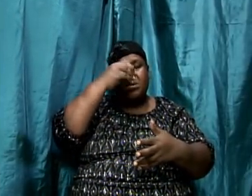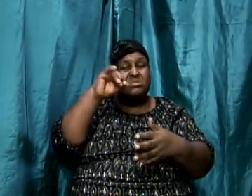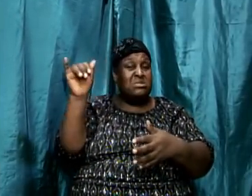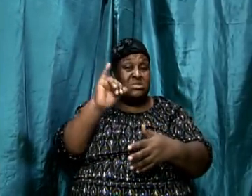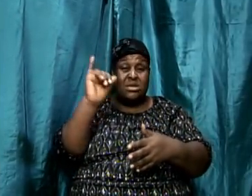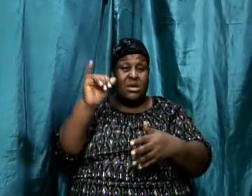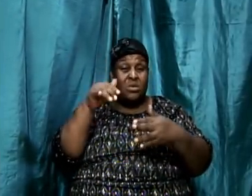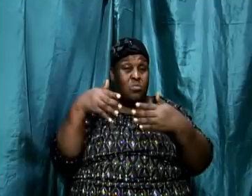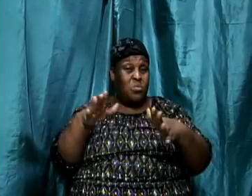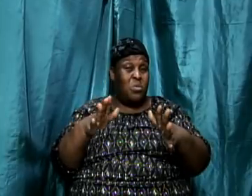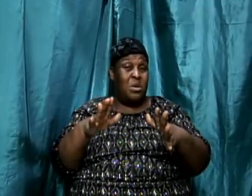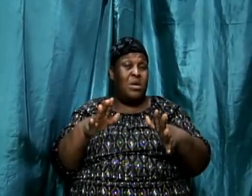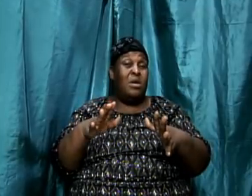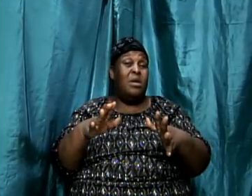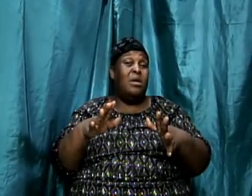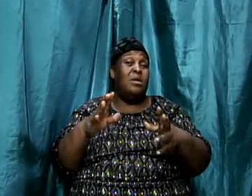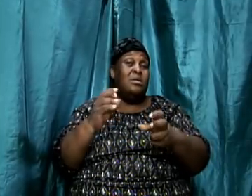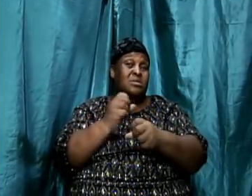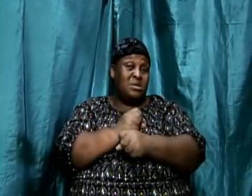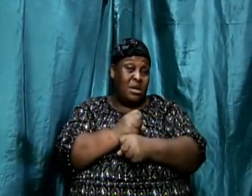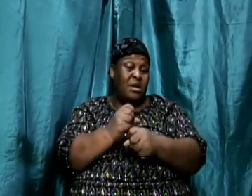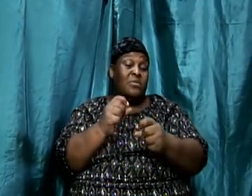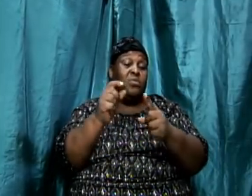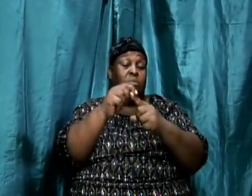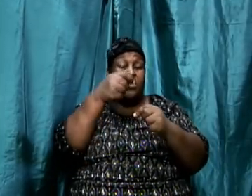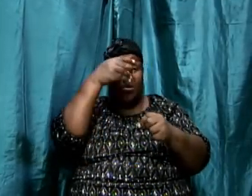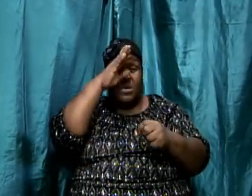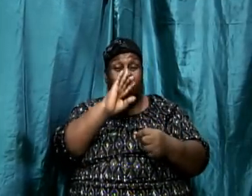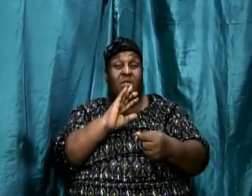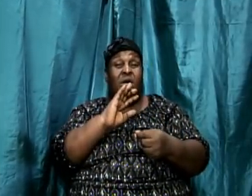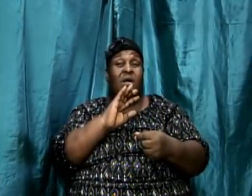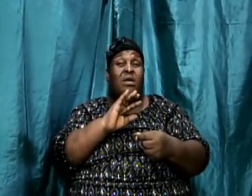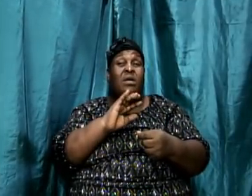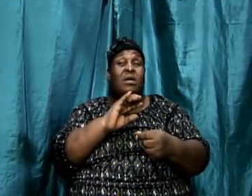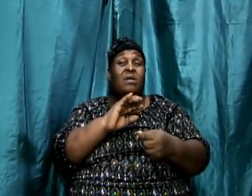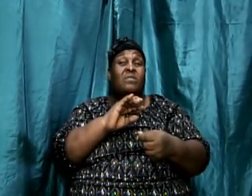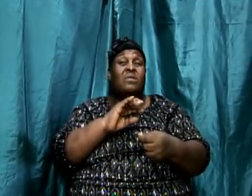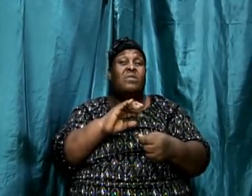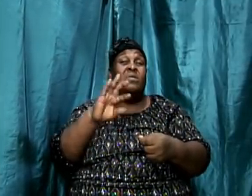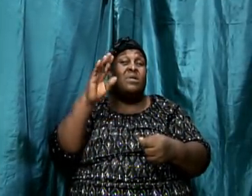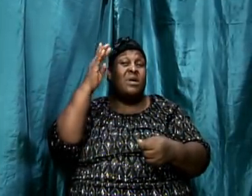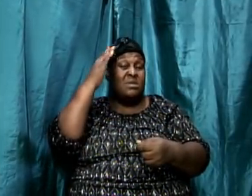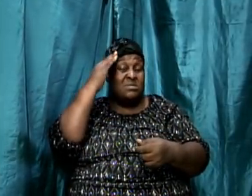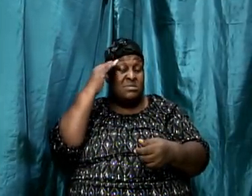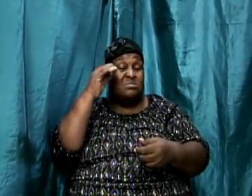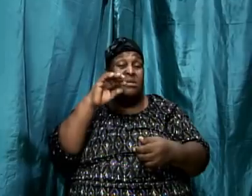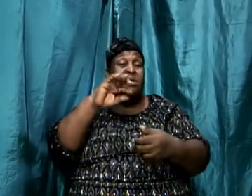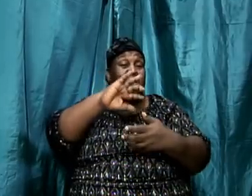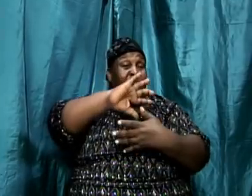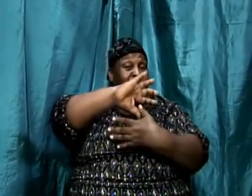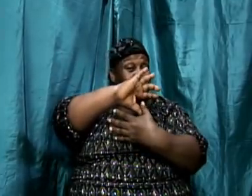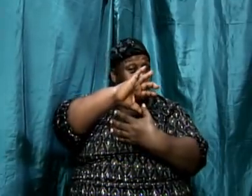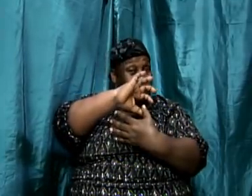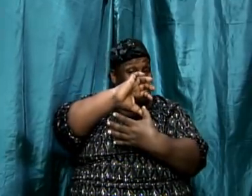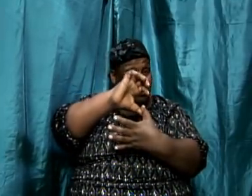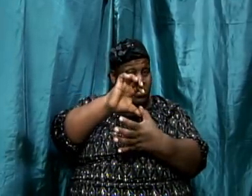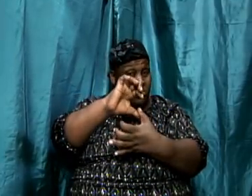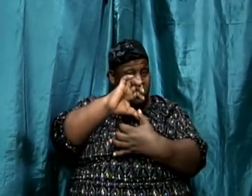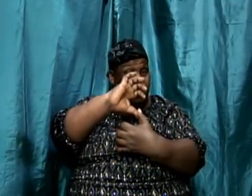the culture. We have to take into consideration the people and this is very, very important.